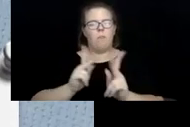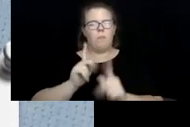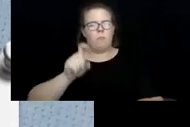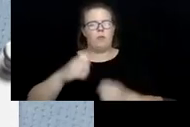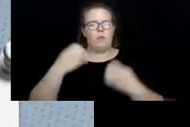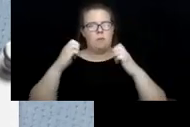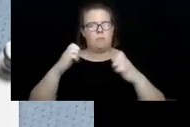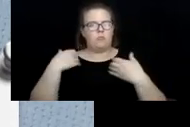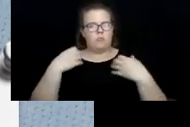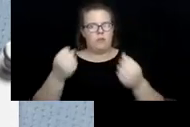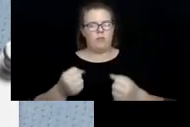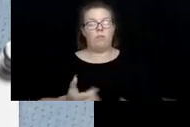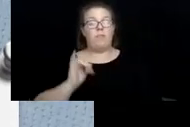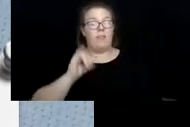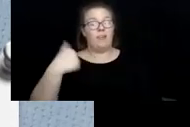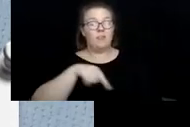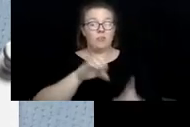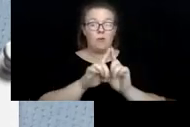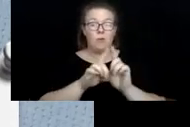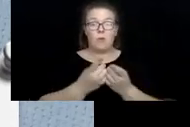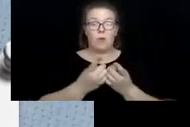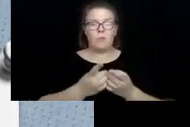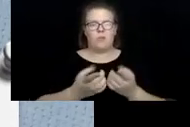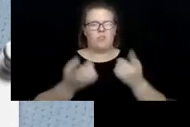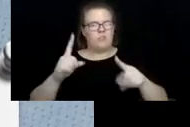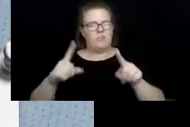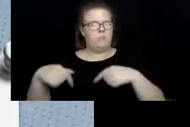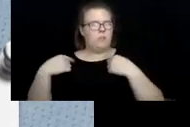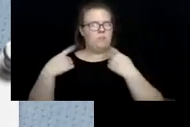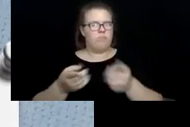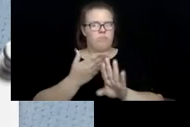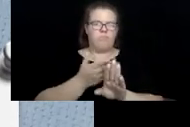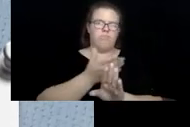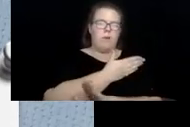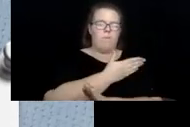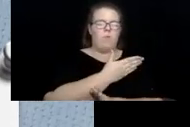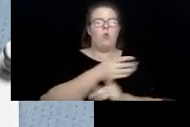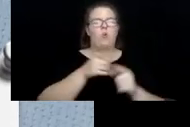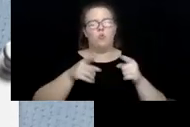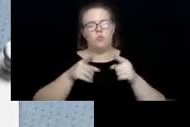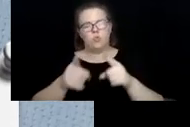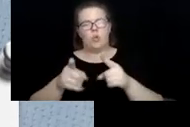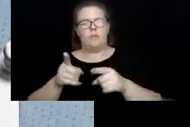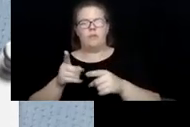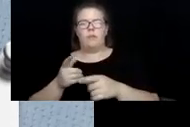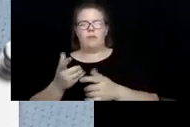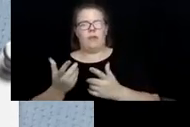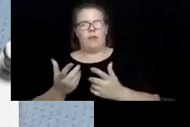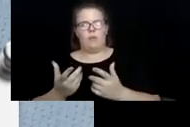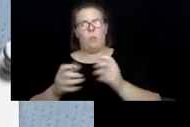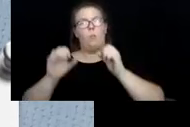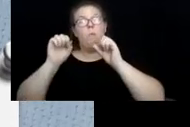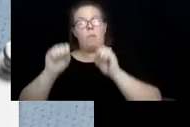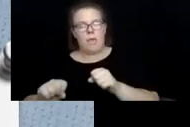that's our department. And those are the things that we've been doing before and, uh, during and, and we, what we can resume